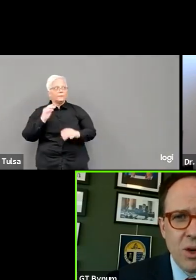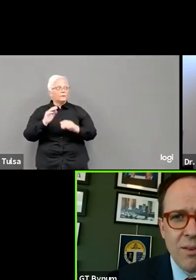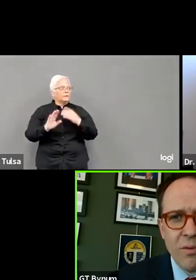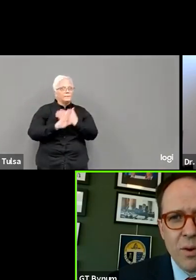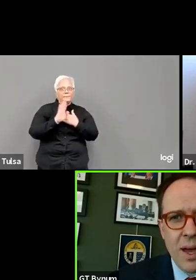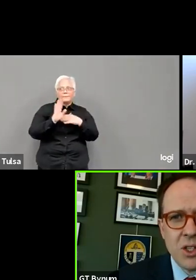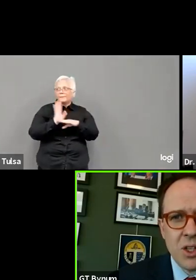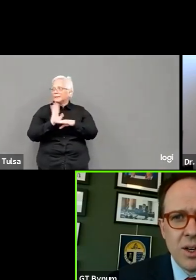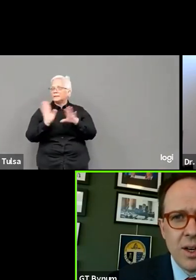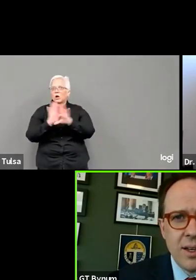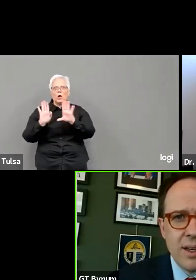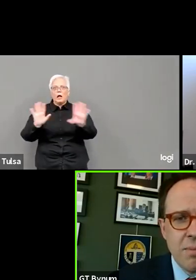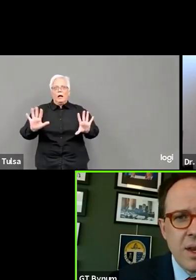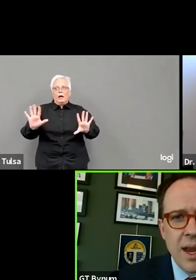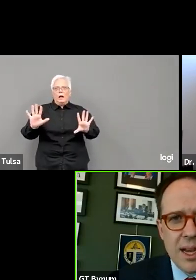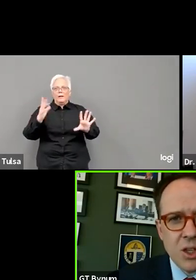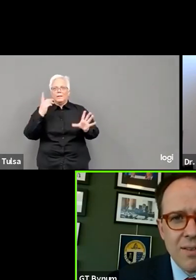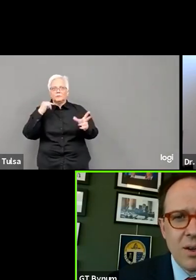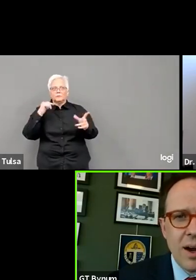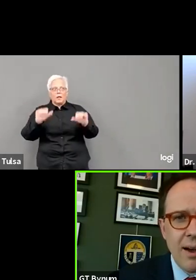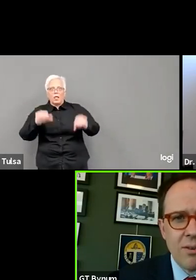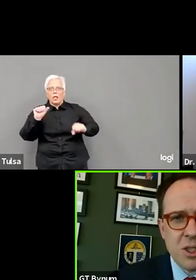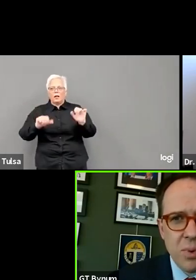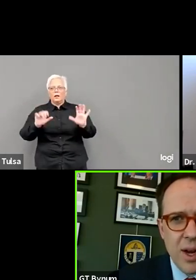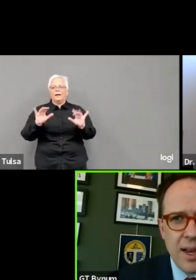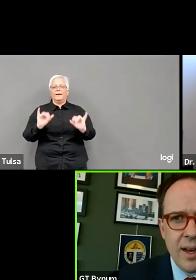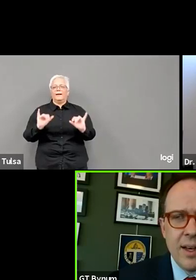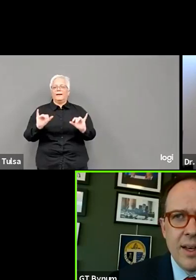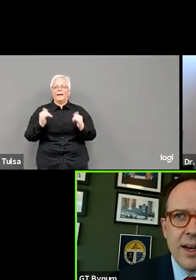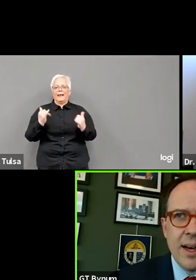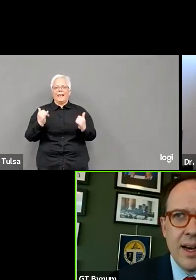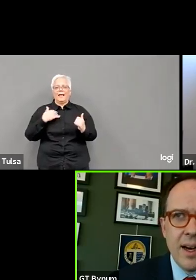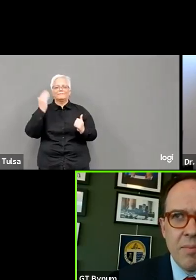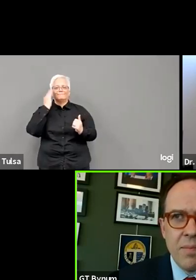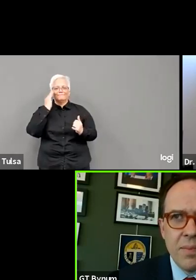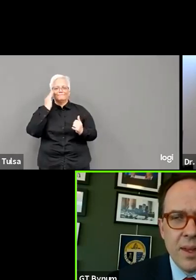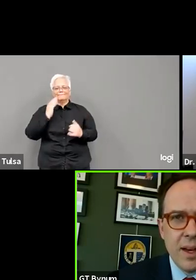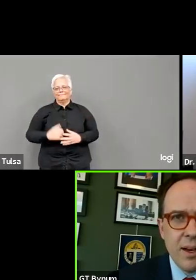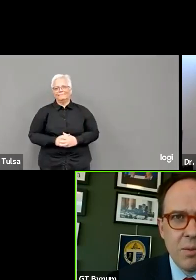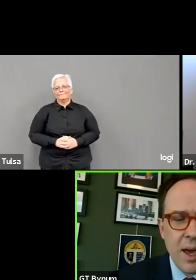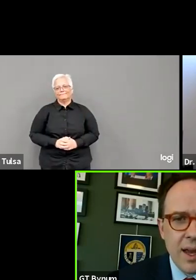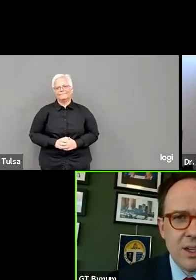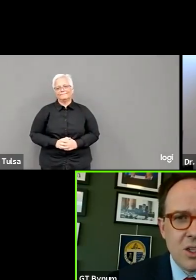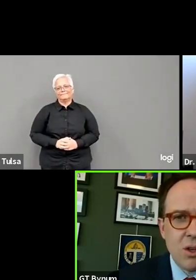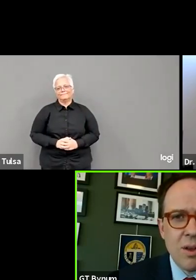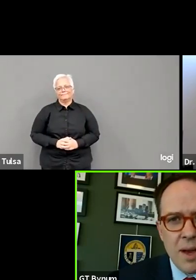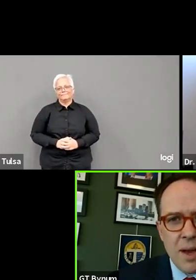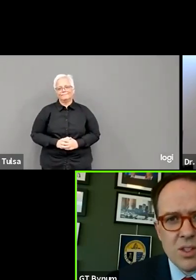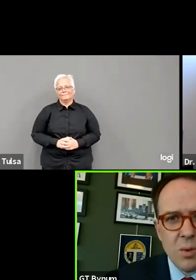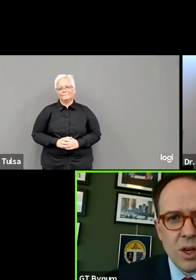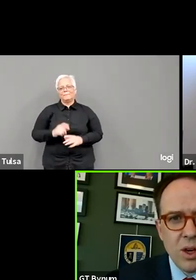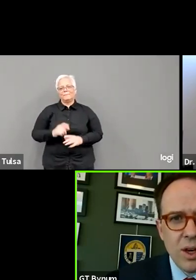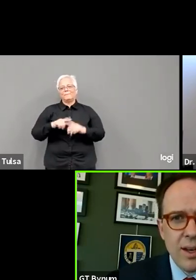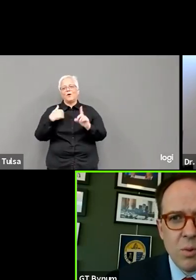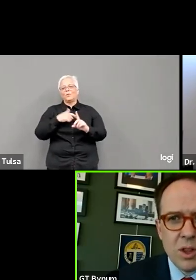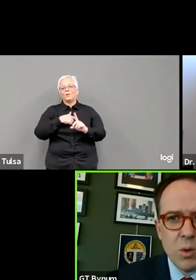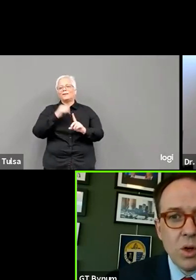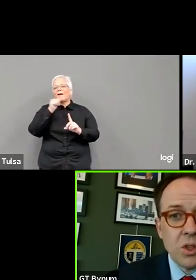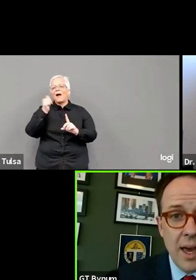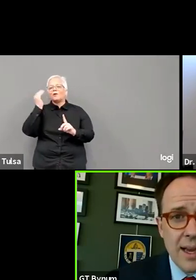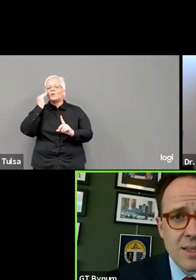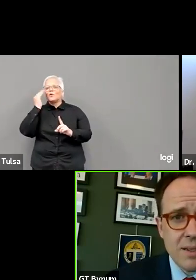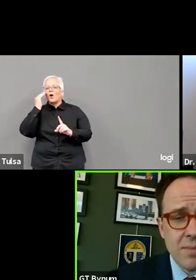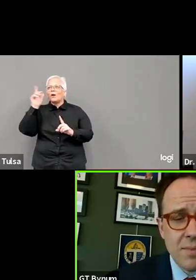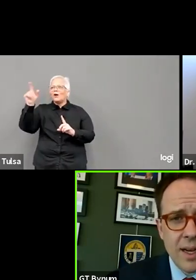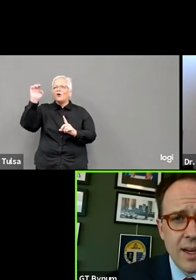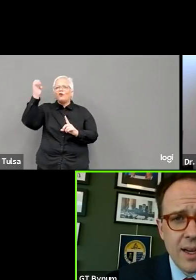have good information on the nature of it or how it was spread. We had to just do the best that we could with the